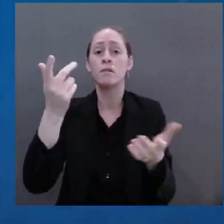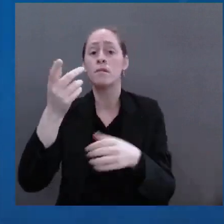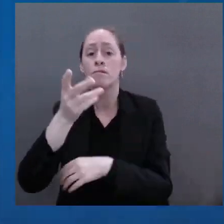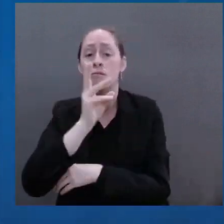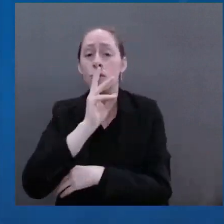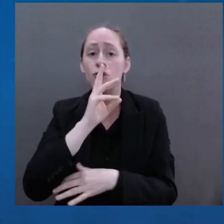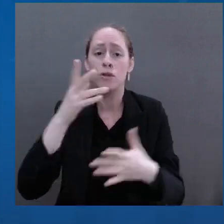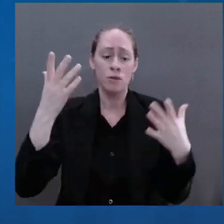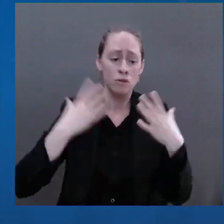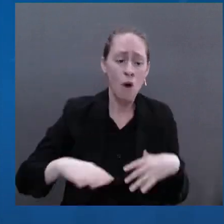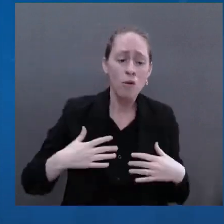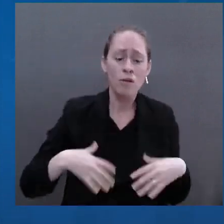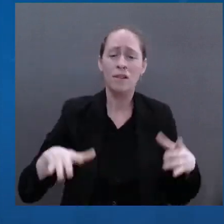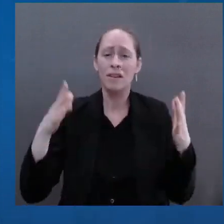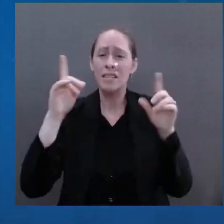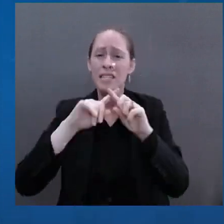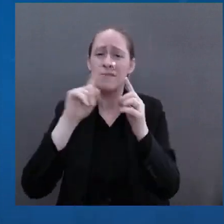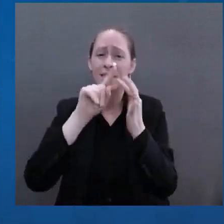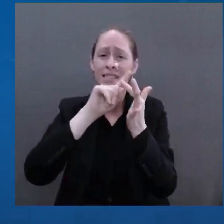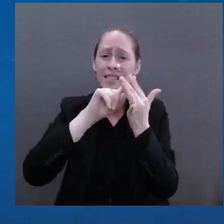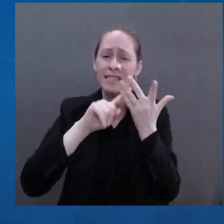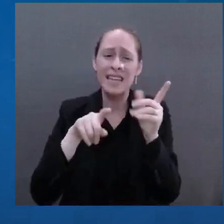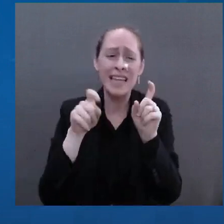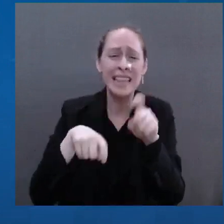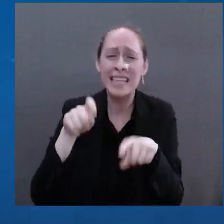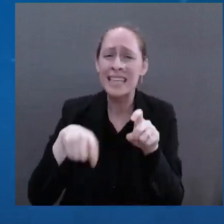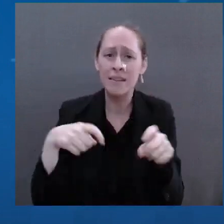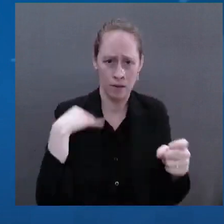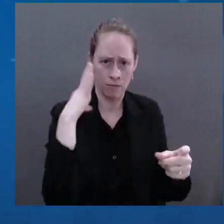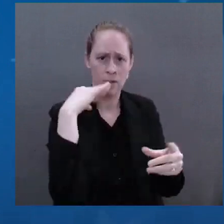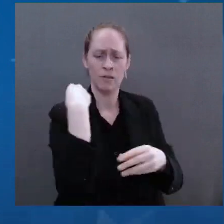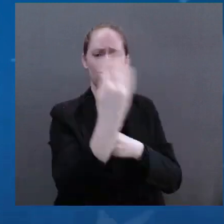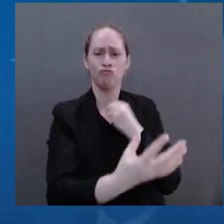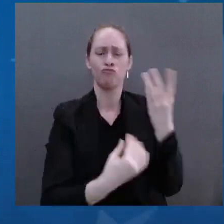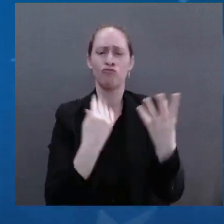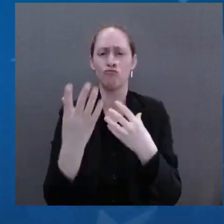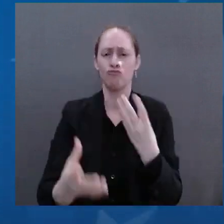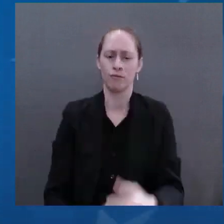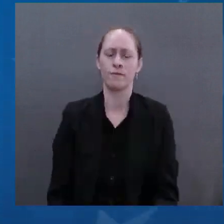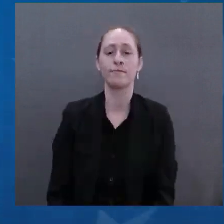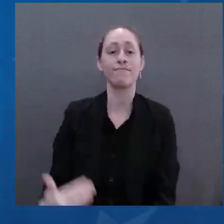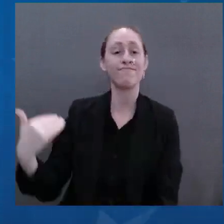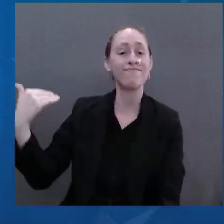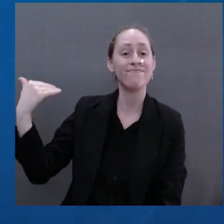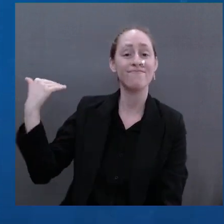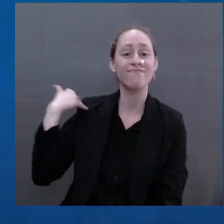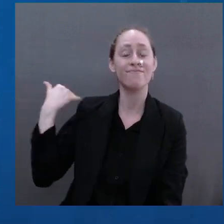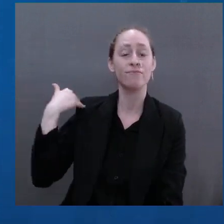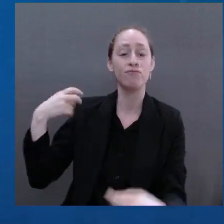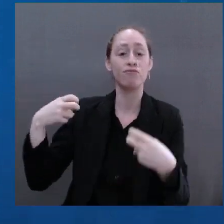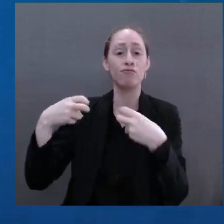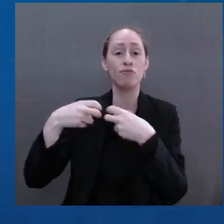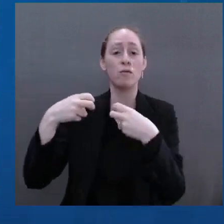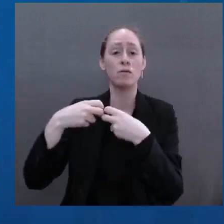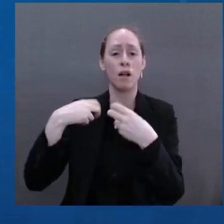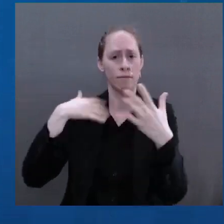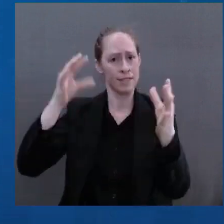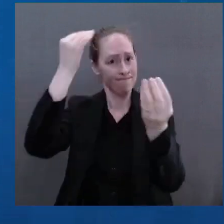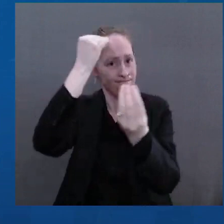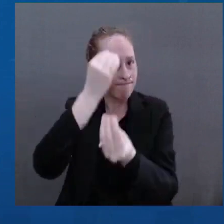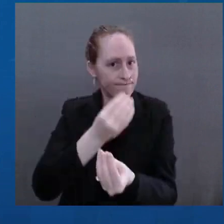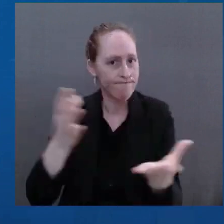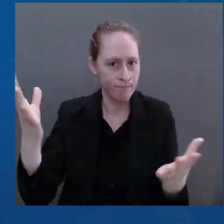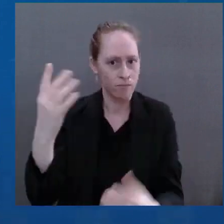States is prepared to provide more than $1 billion in addition to humanitarian aid. The World Food Program